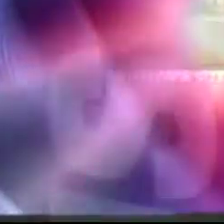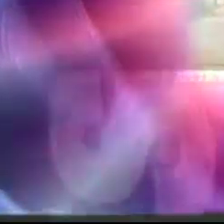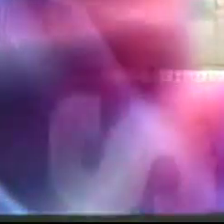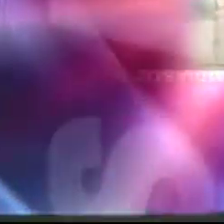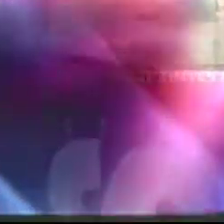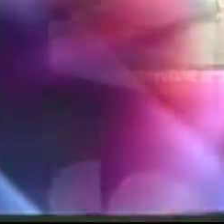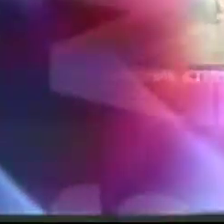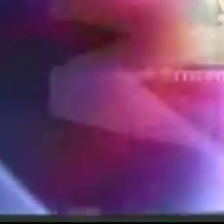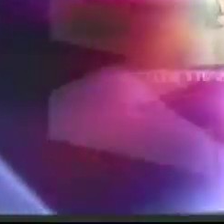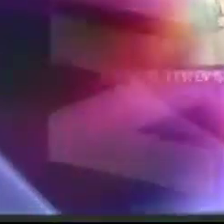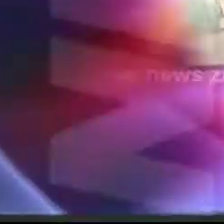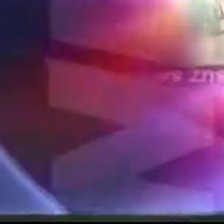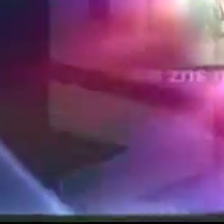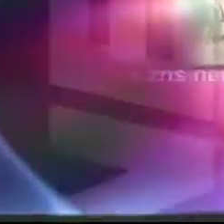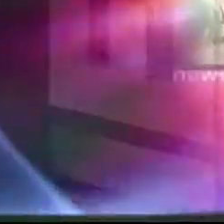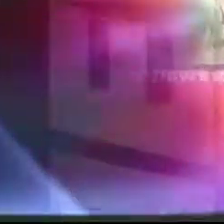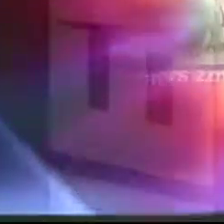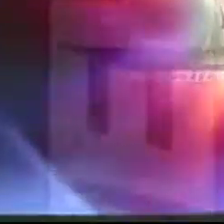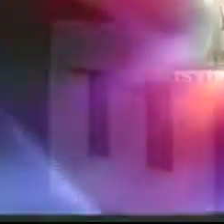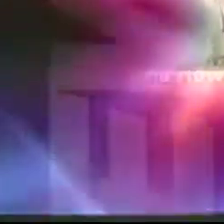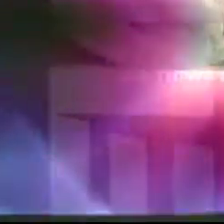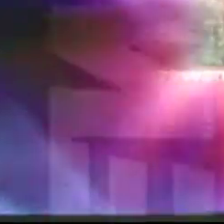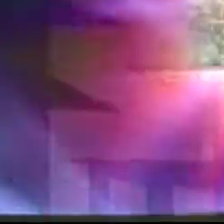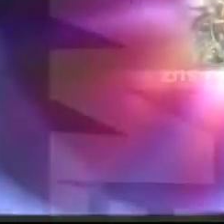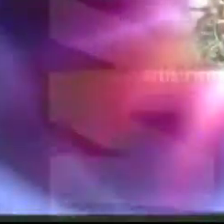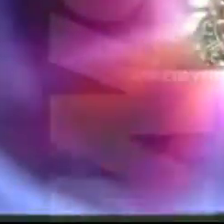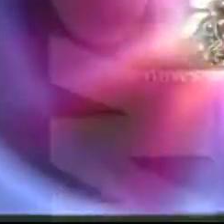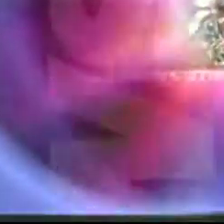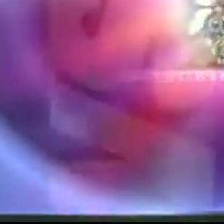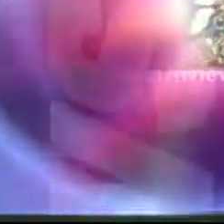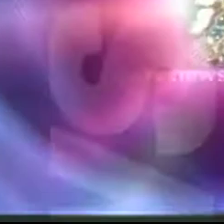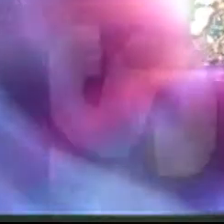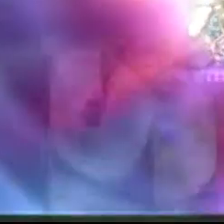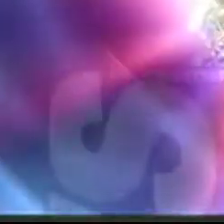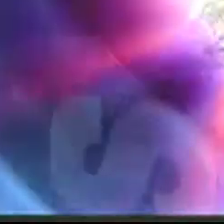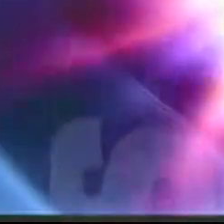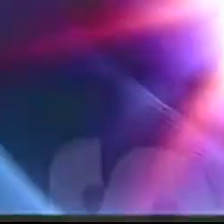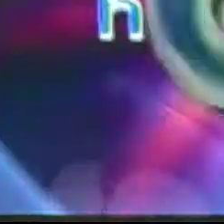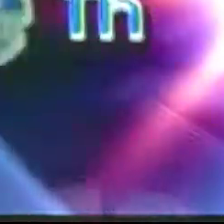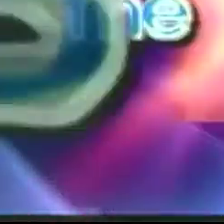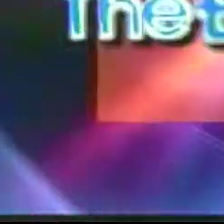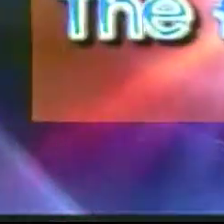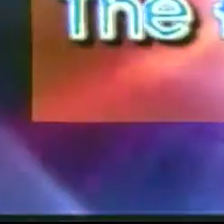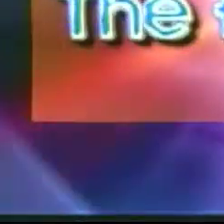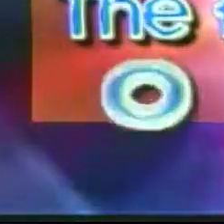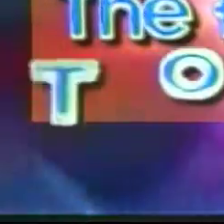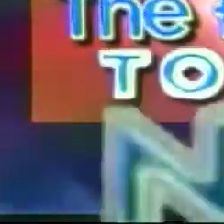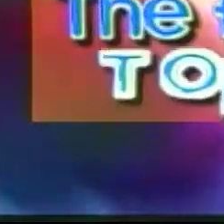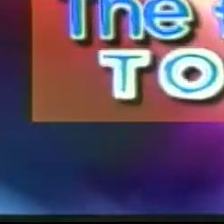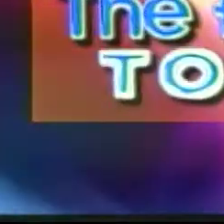Covering the islands of the Bahamas, ZNS Network presents The Bahamas Tonight.